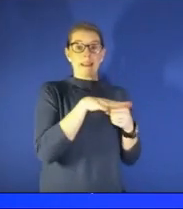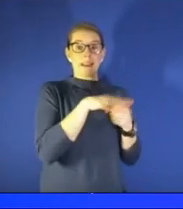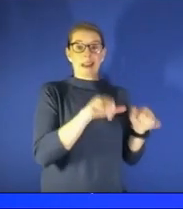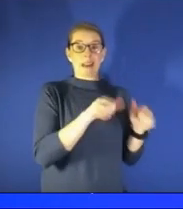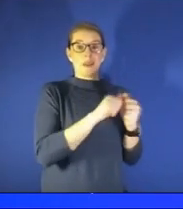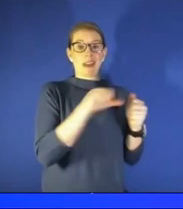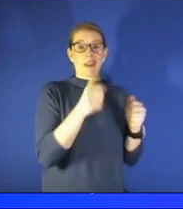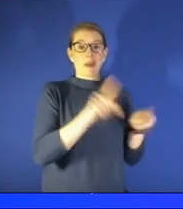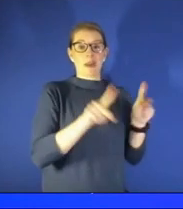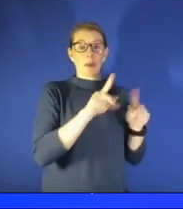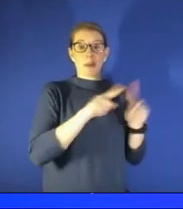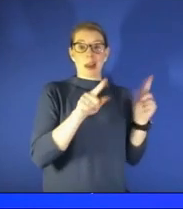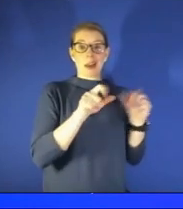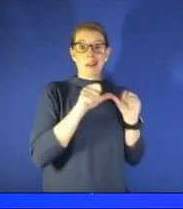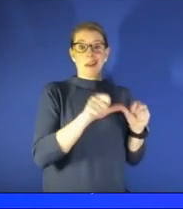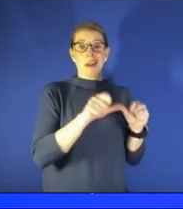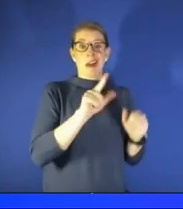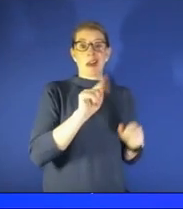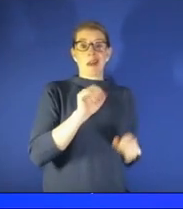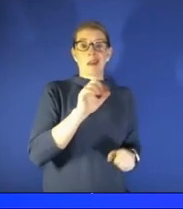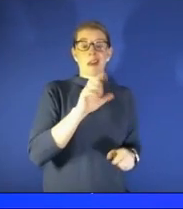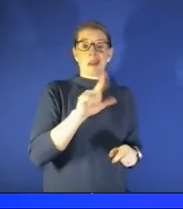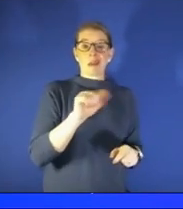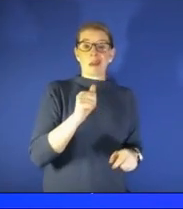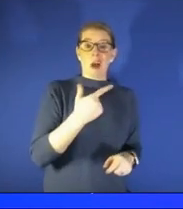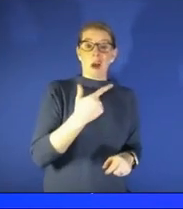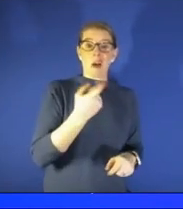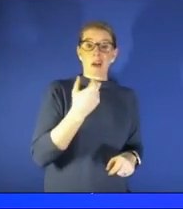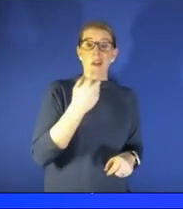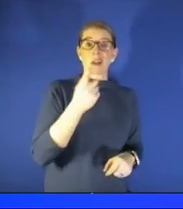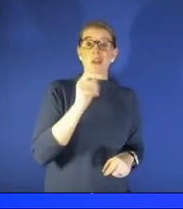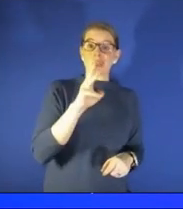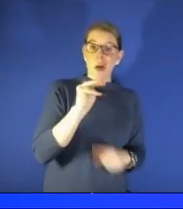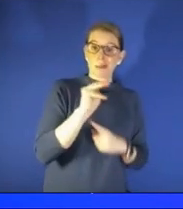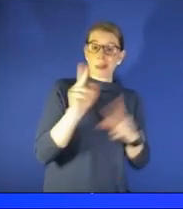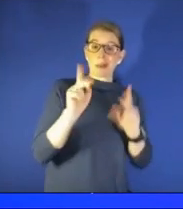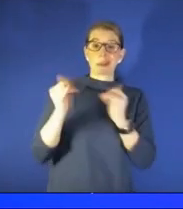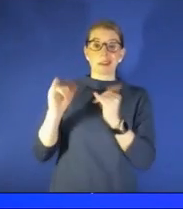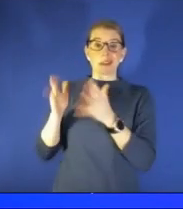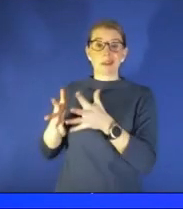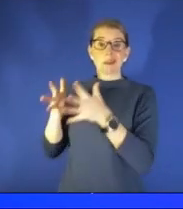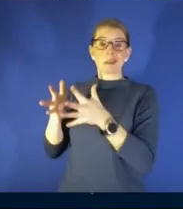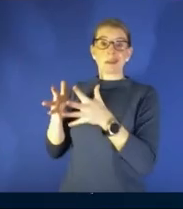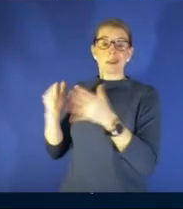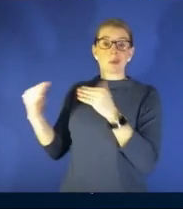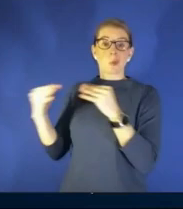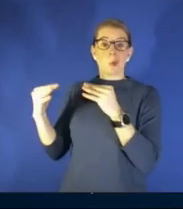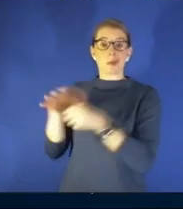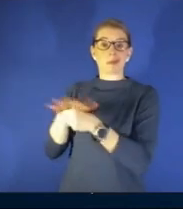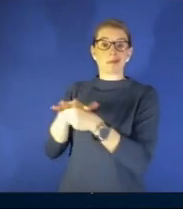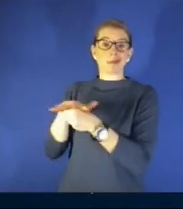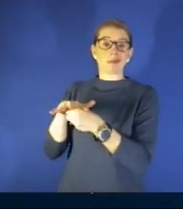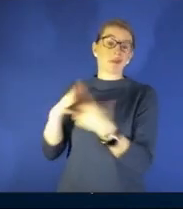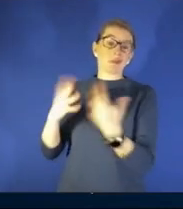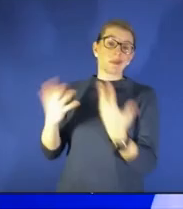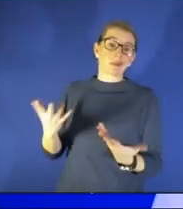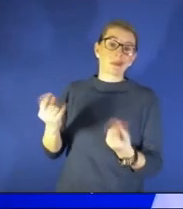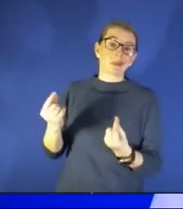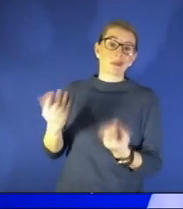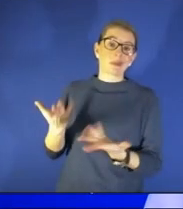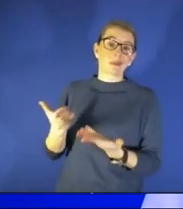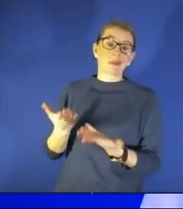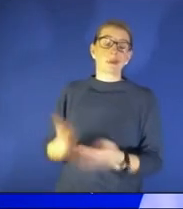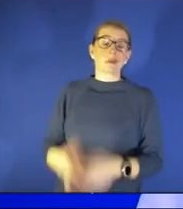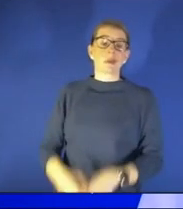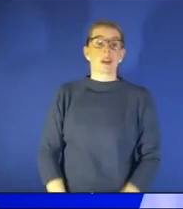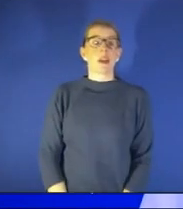to impact especially the people that are still uh stranded in in conflict zones yeah absolutely you know i think it has it just as dr